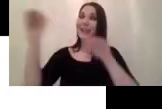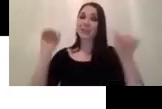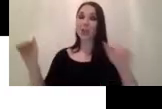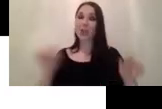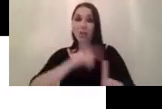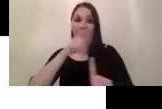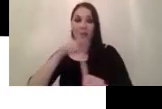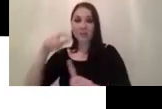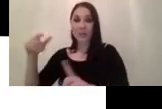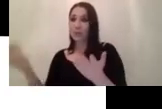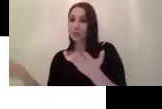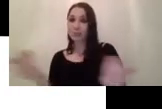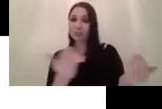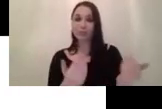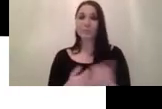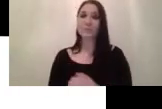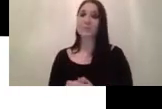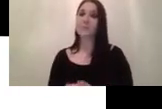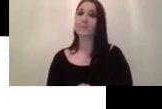um yeah